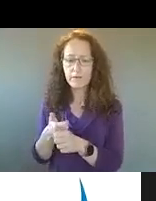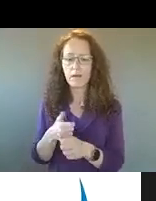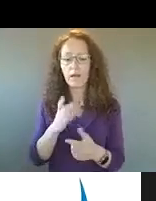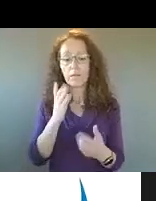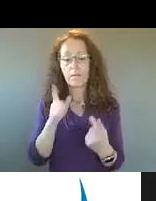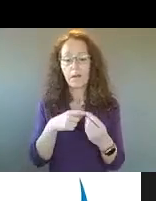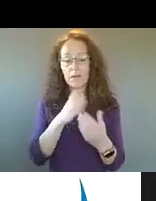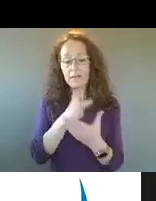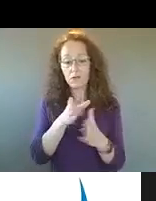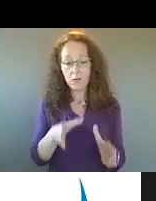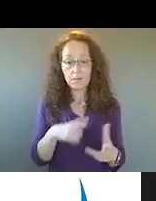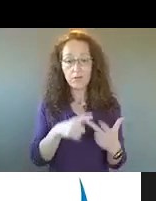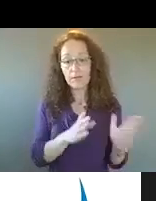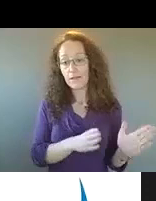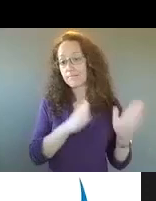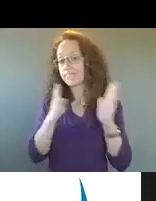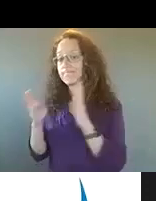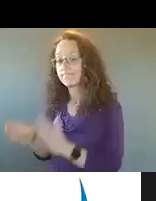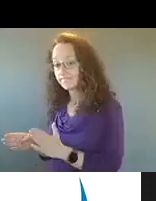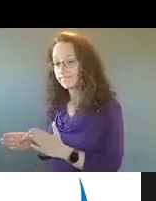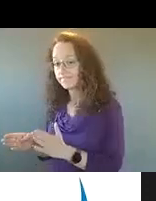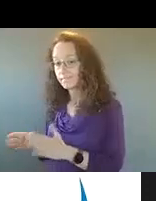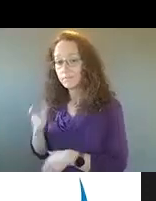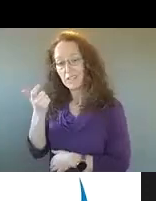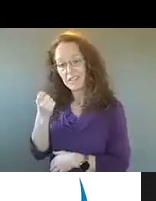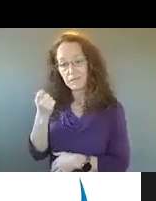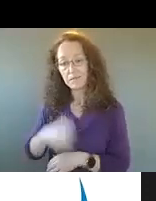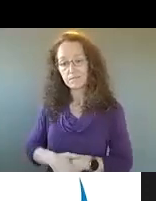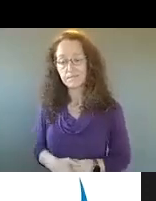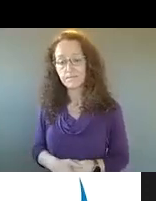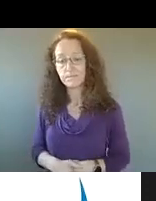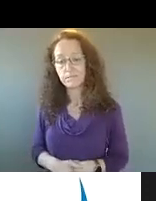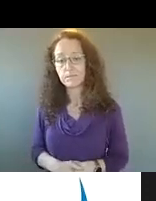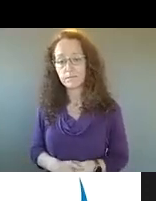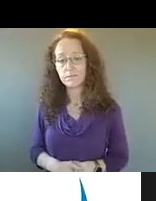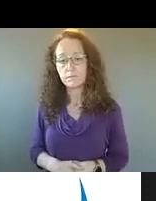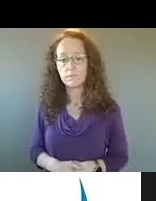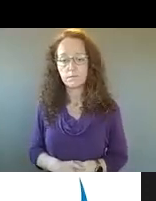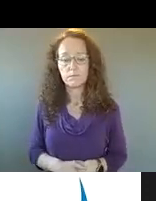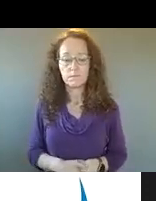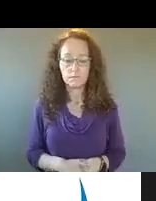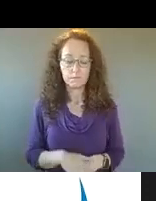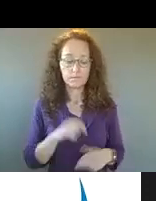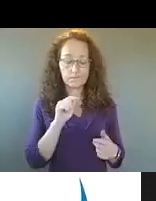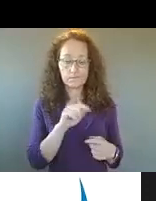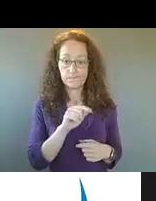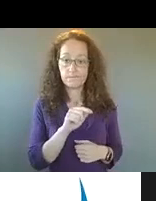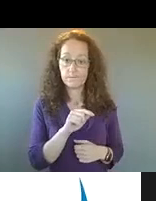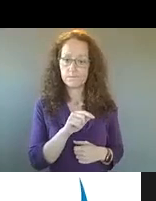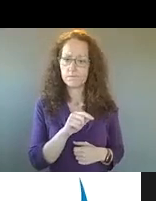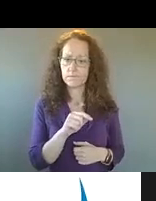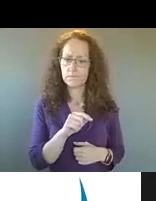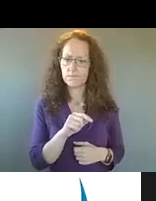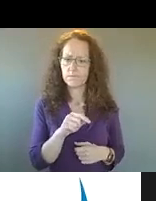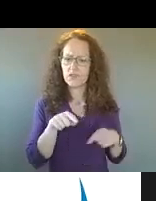and then I'm gonna maybe switch over, um, a little bit, um, and that is just around, um, why they were